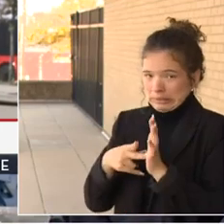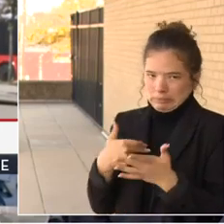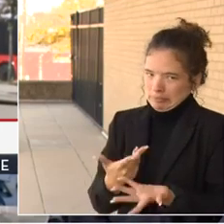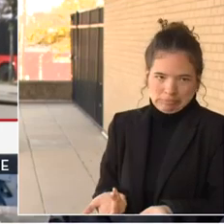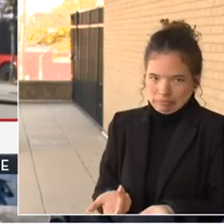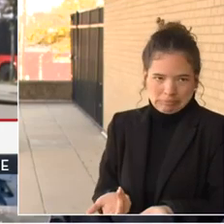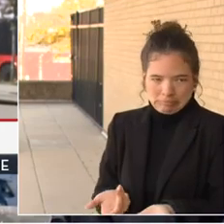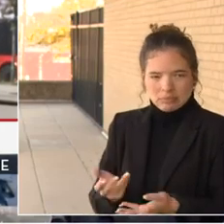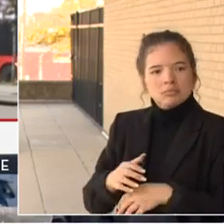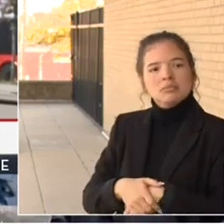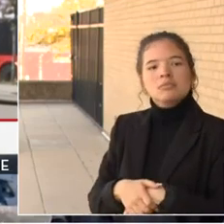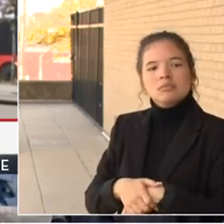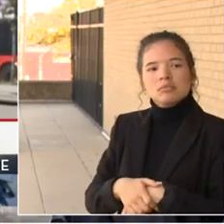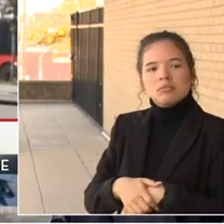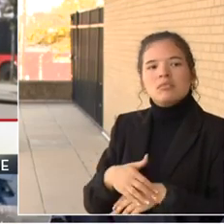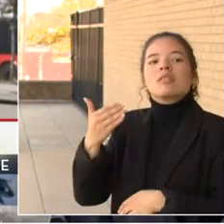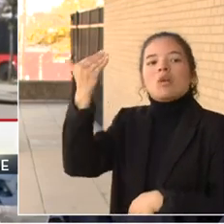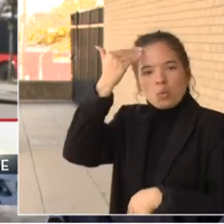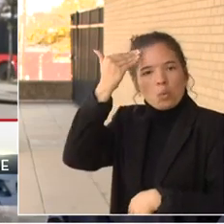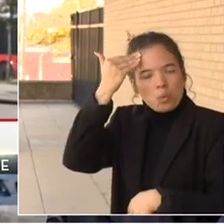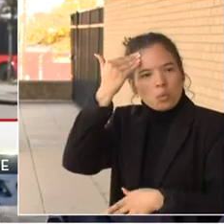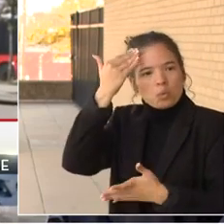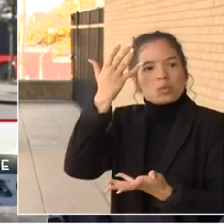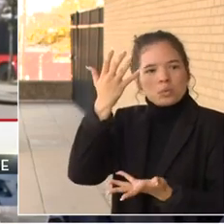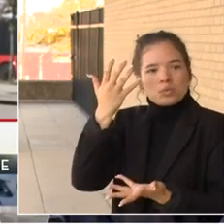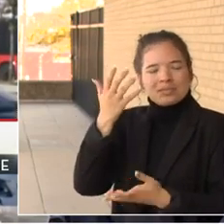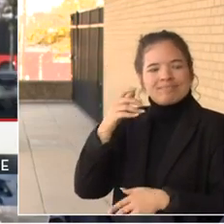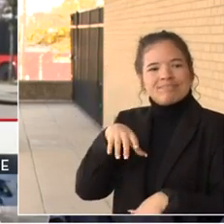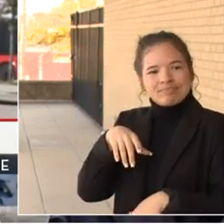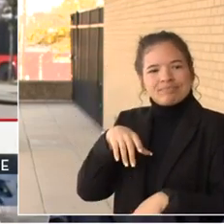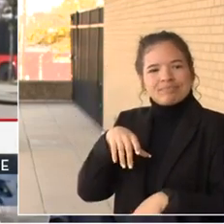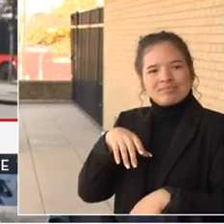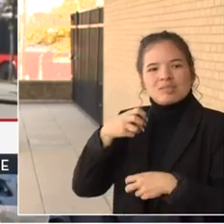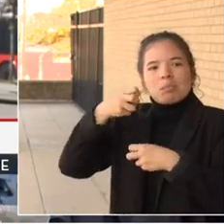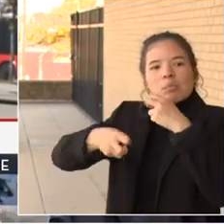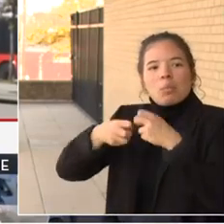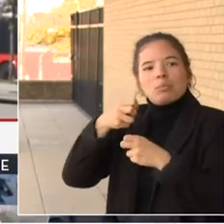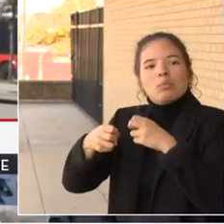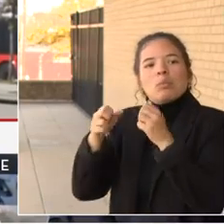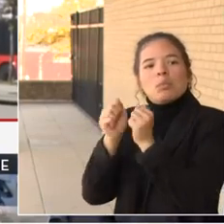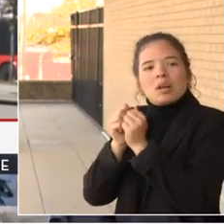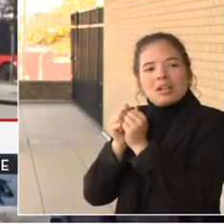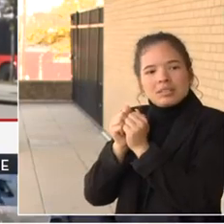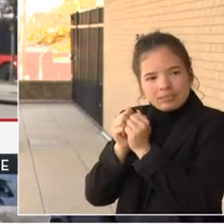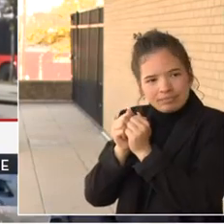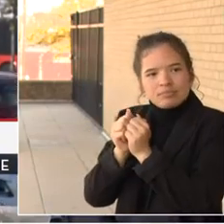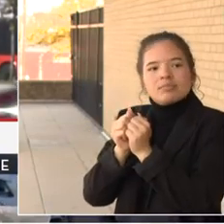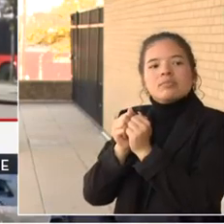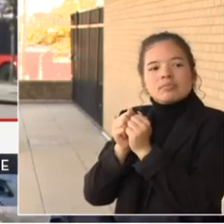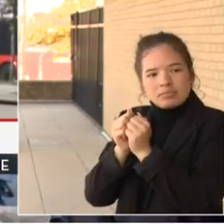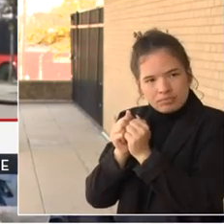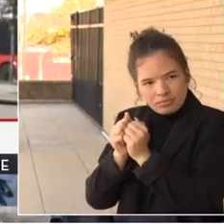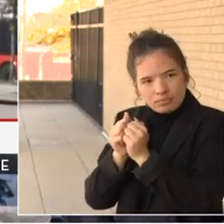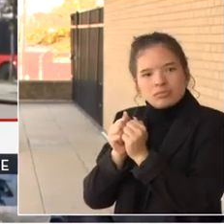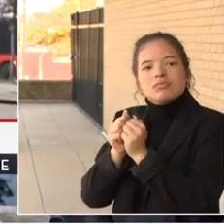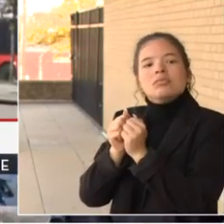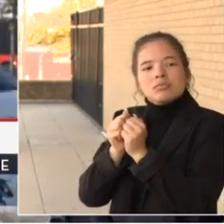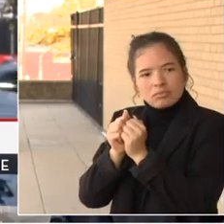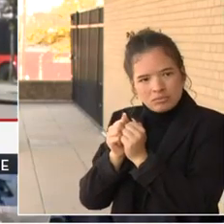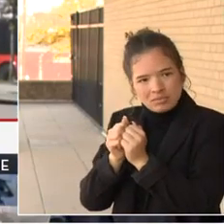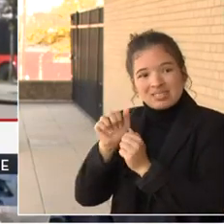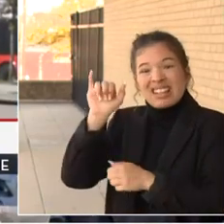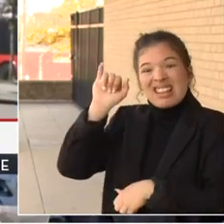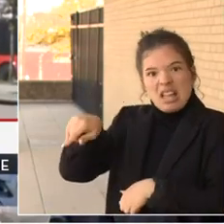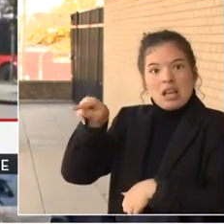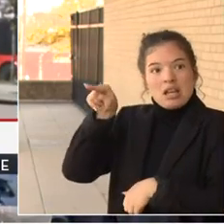one of the impediments to the commanders, there have been many, but one has been the ownership. So